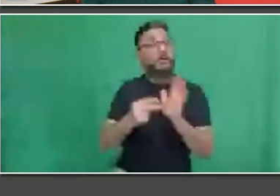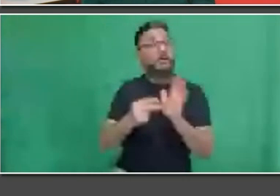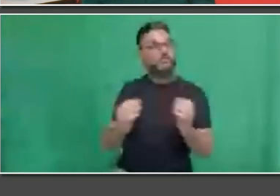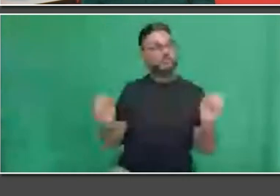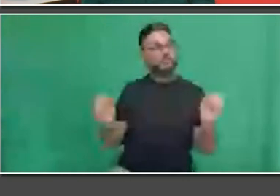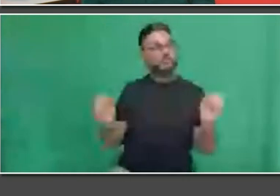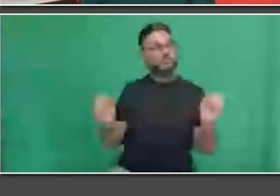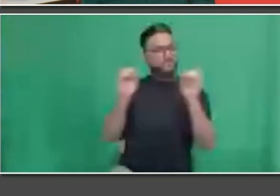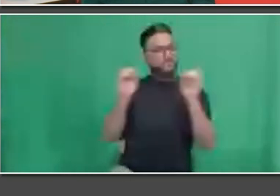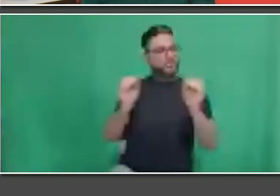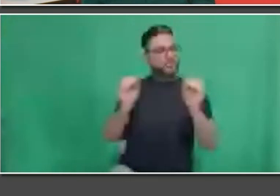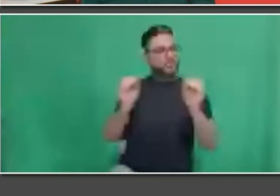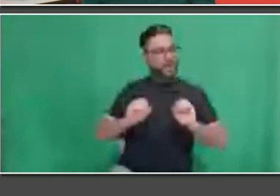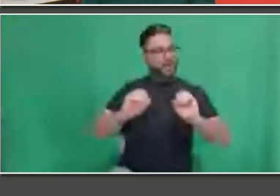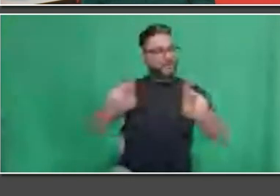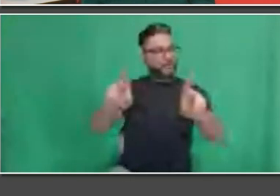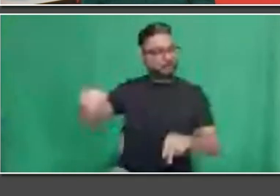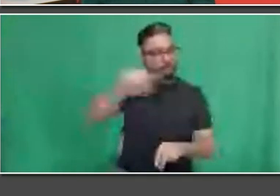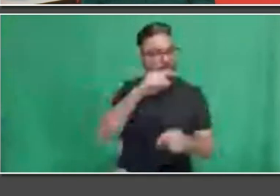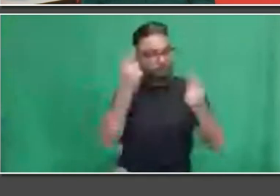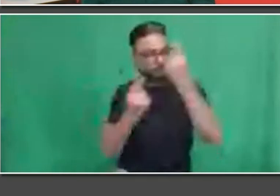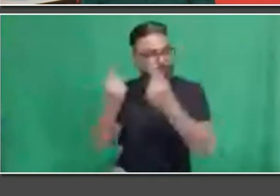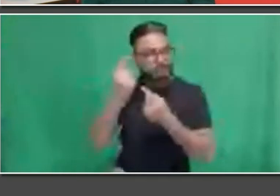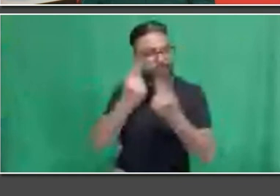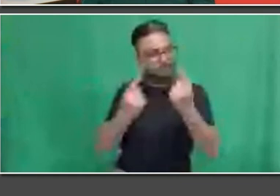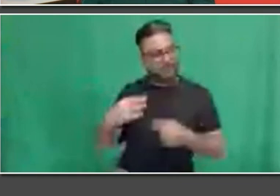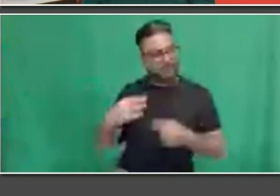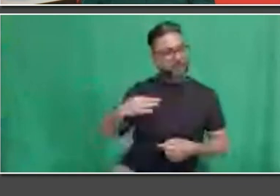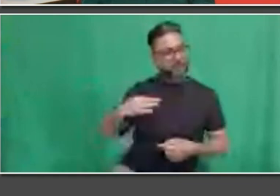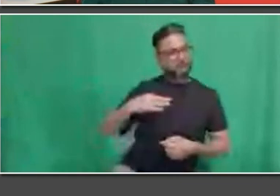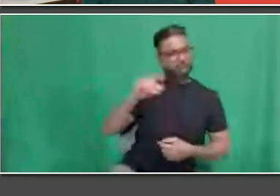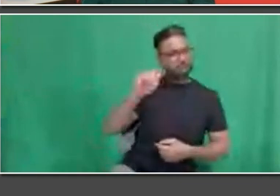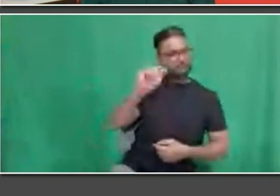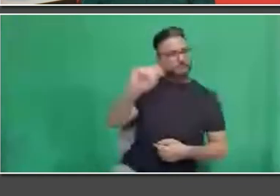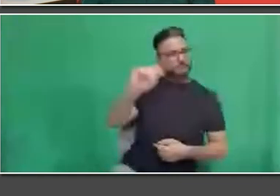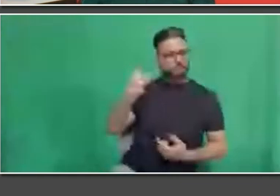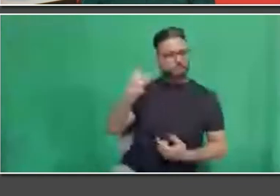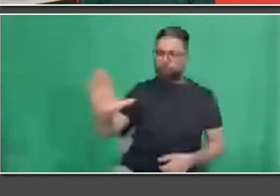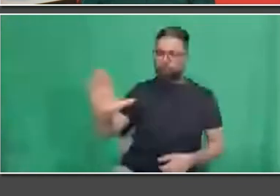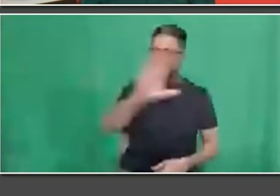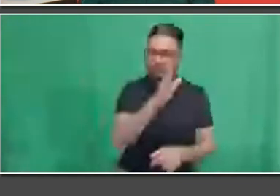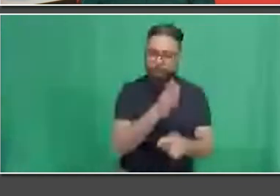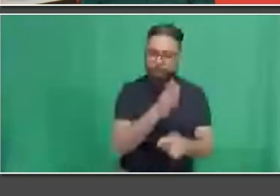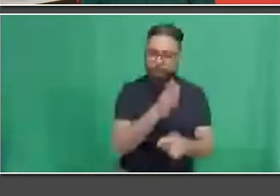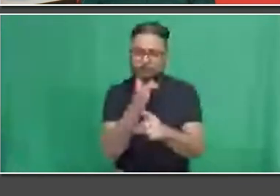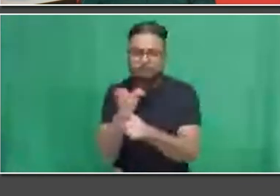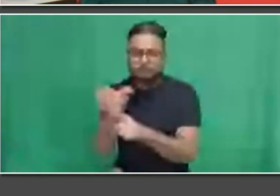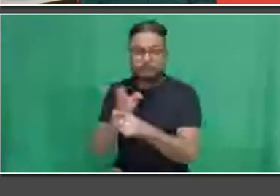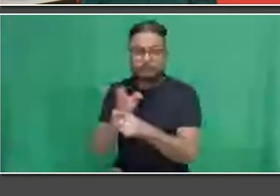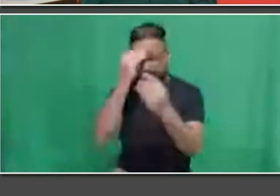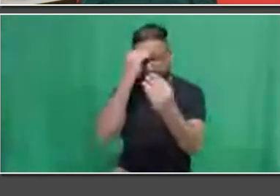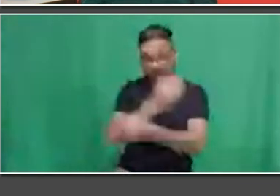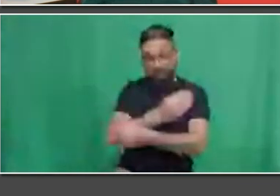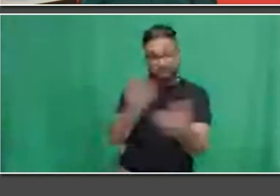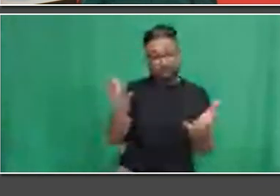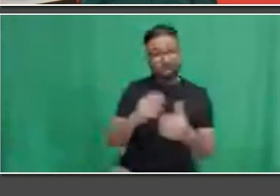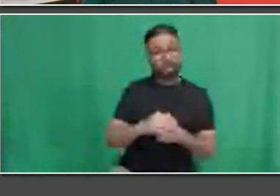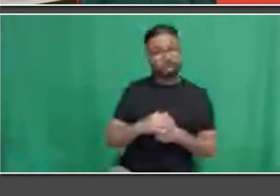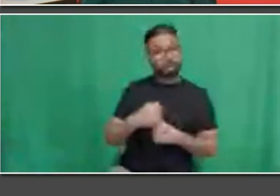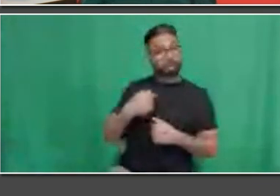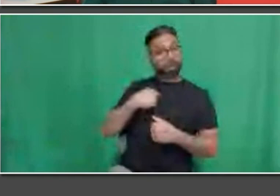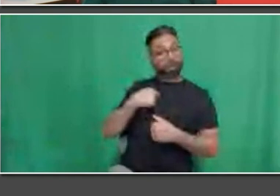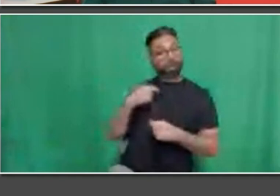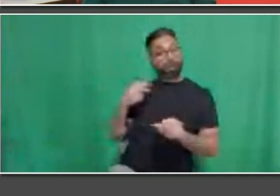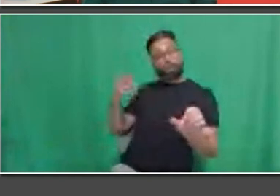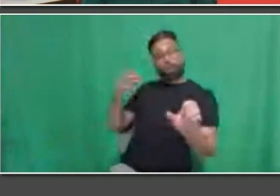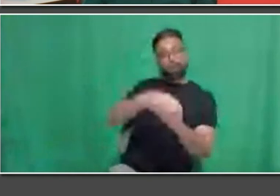I can tell you that since I joined the TTC as a technical assistant in 1998, I have held no less than nine positions in 23